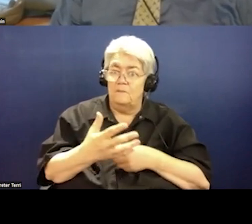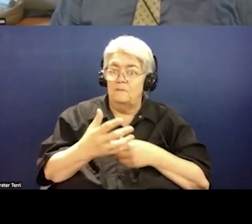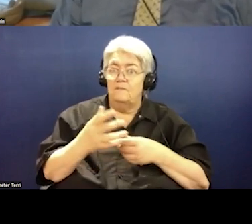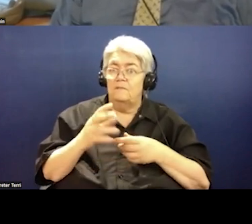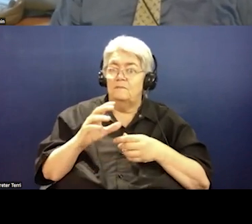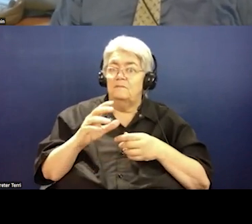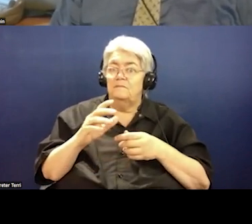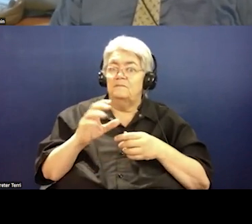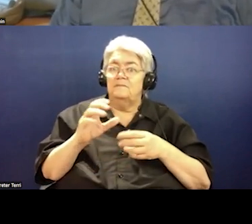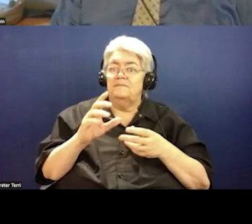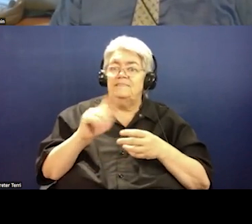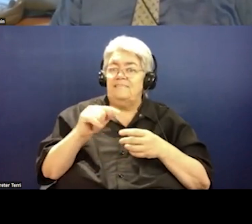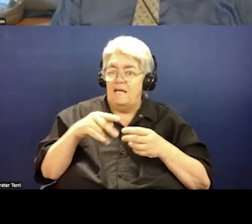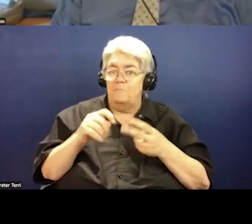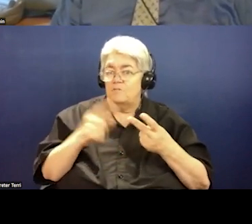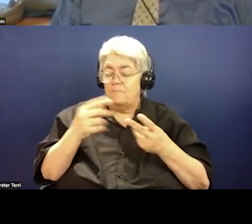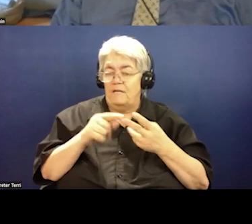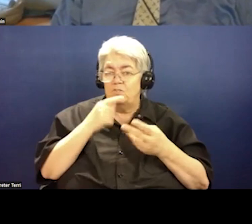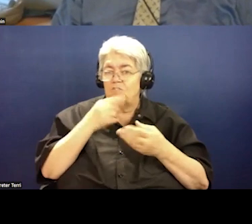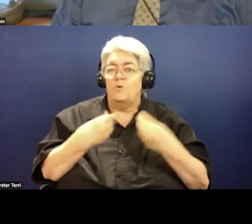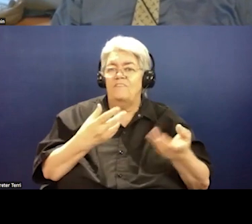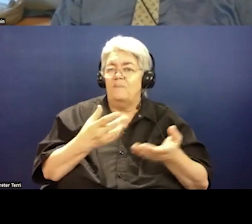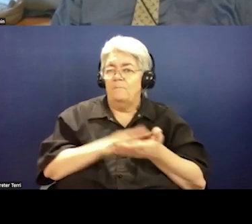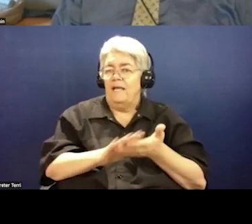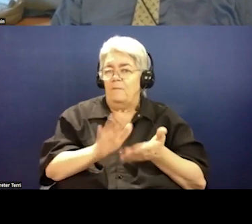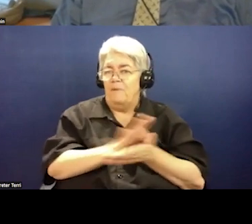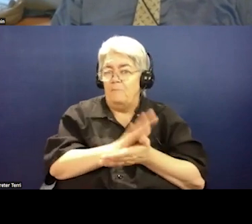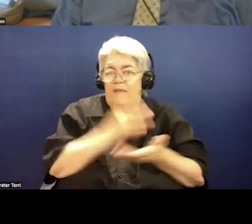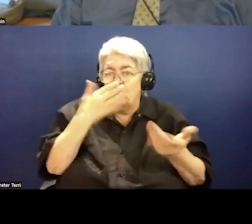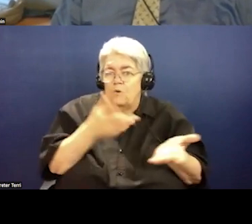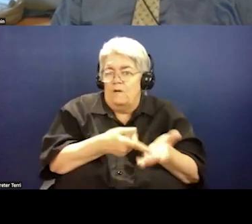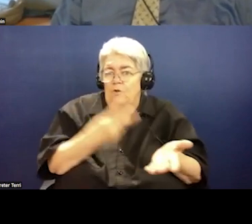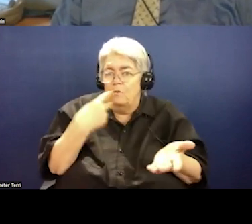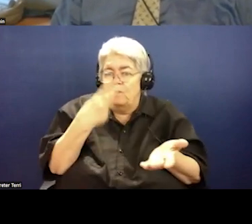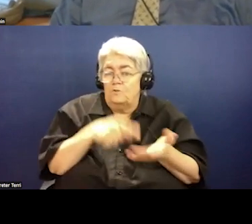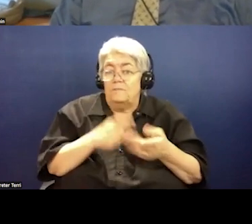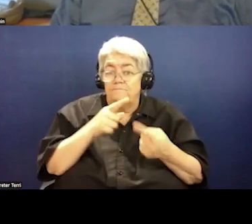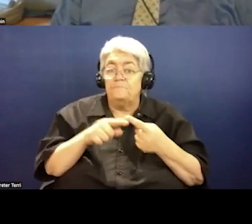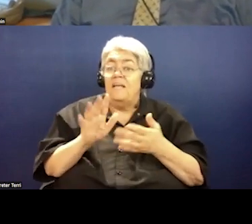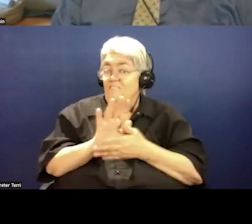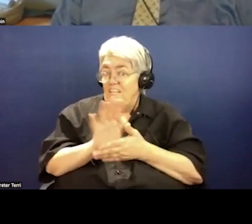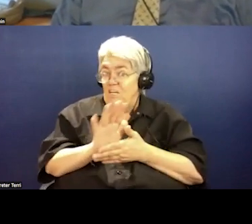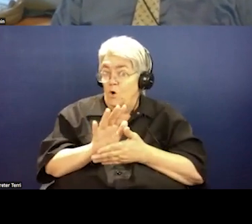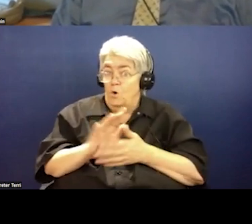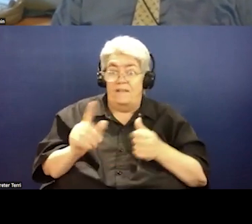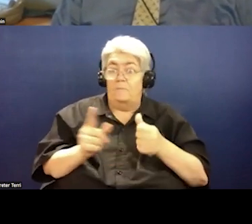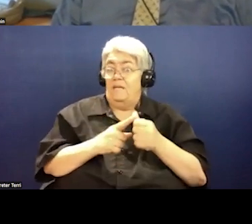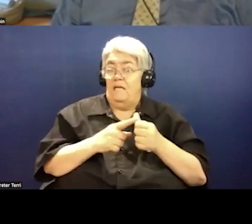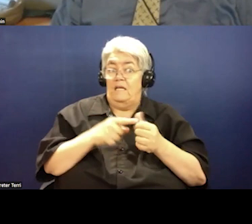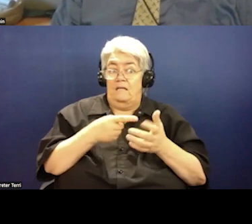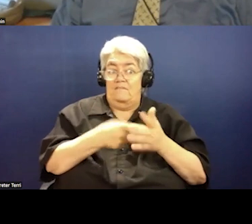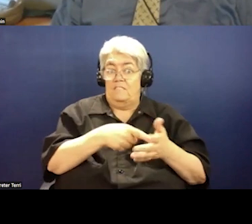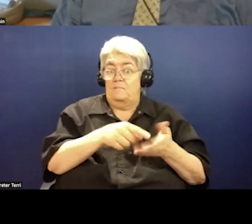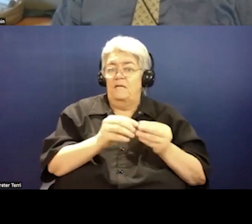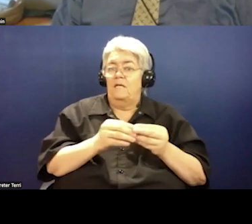saying this with kindness about the video at the top of this hour. It was maybe a nice video, but it was completely